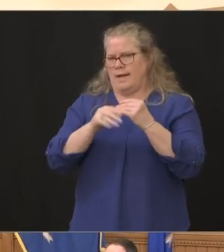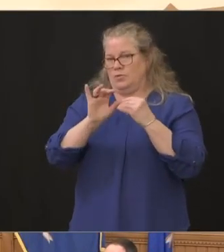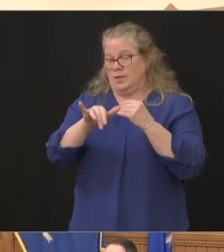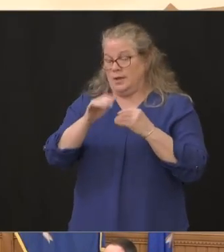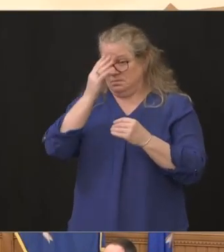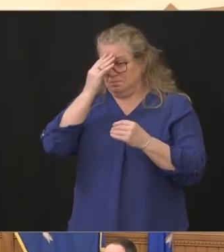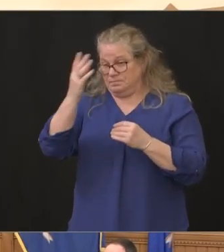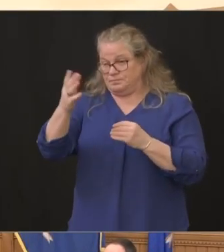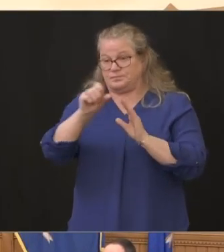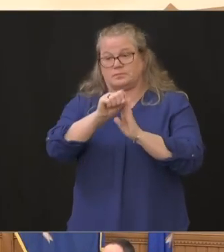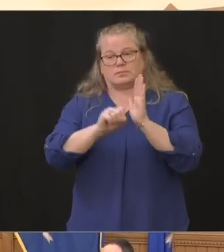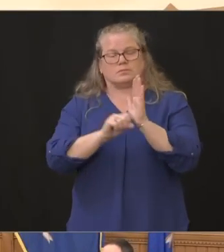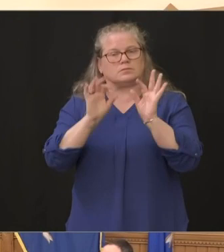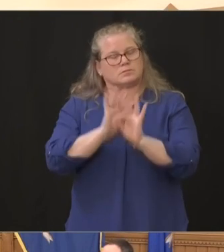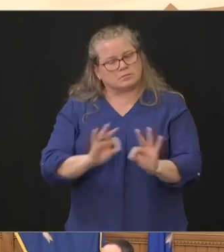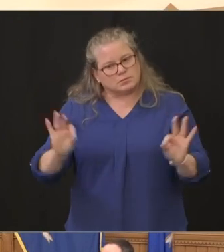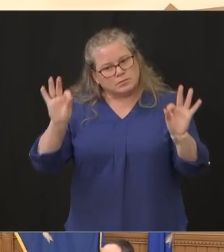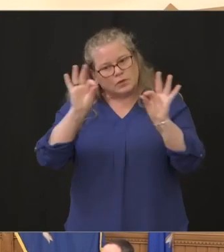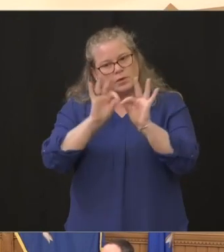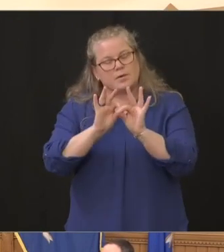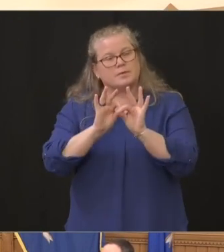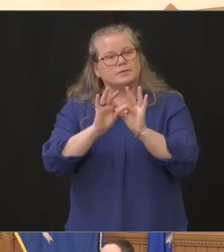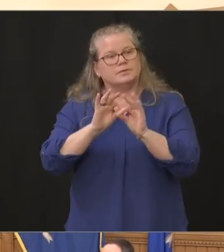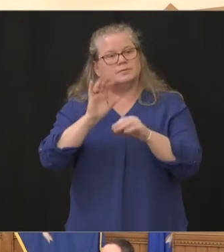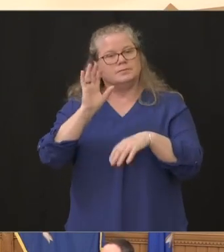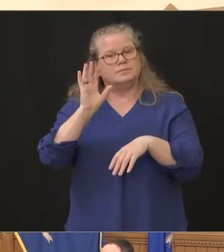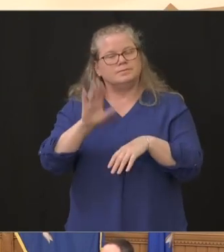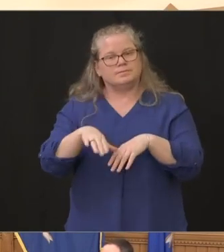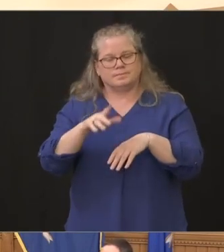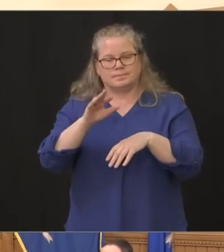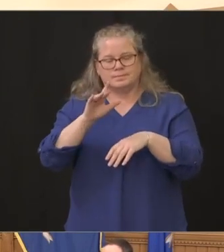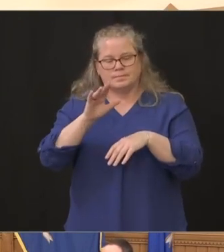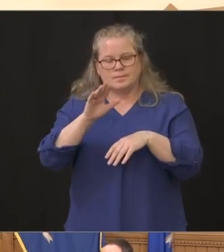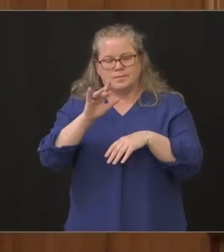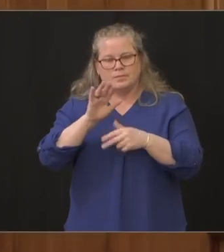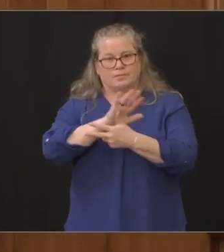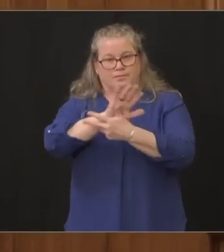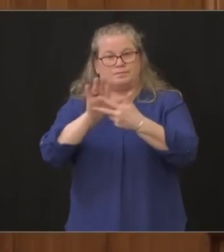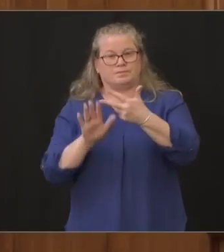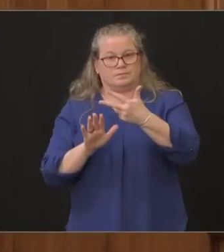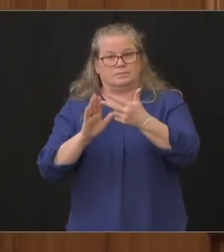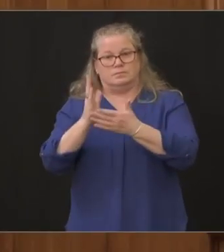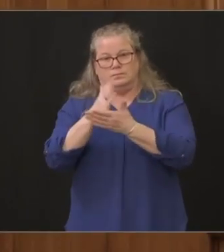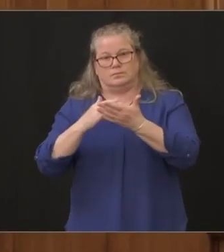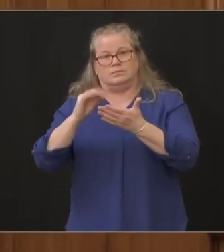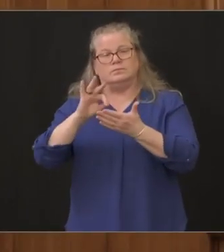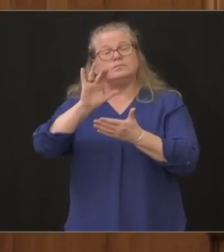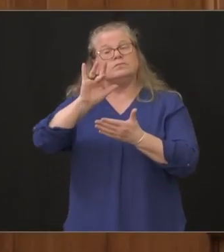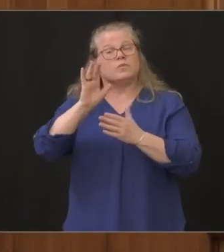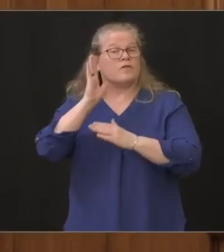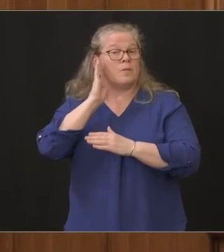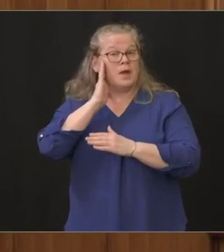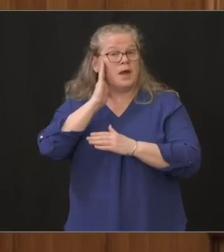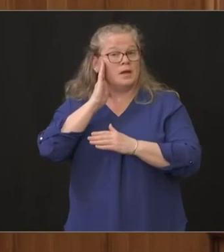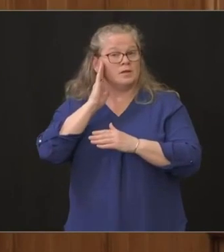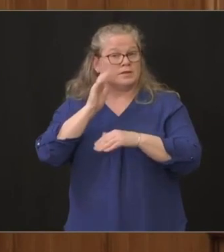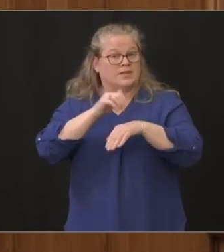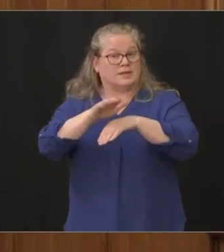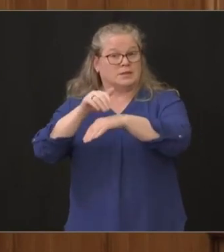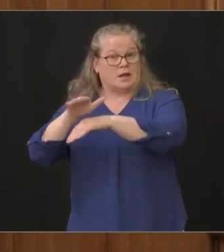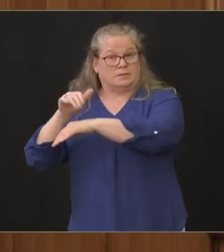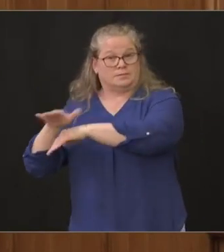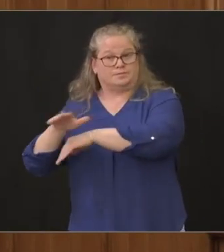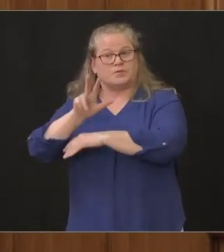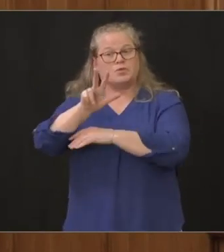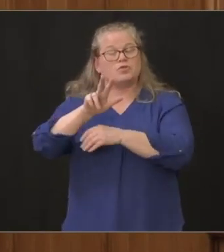to deploy uh the three uh um segments of the 25 beds to three different hospital locations